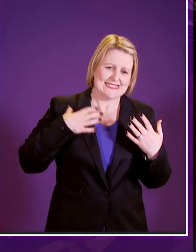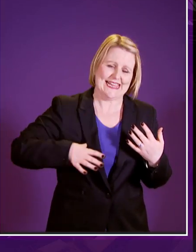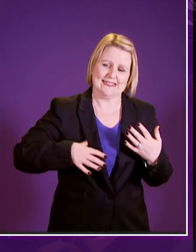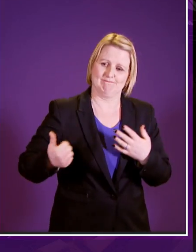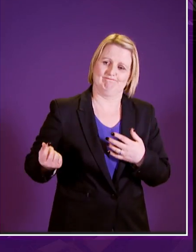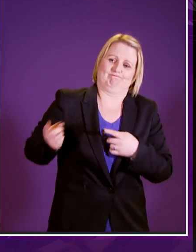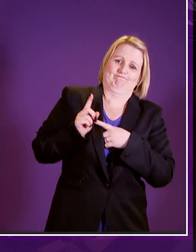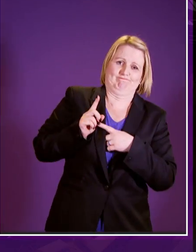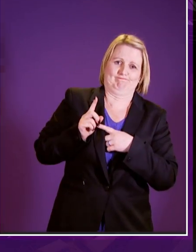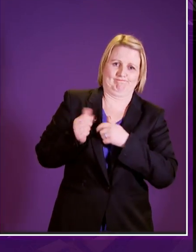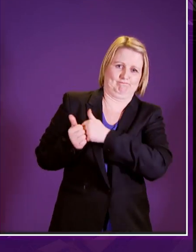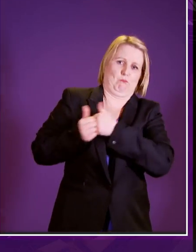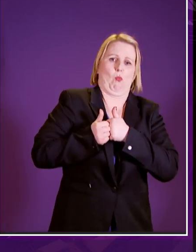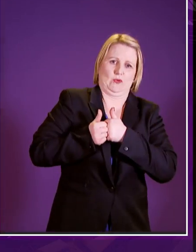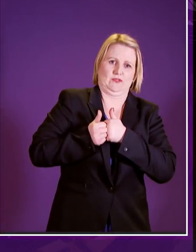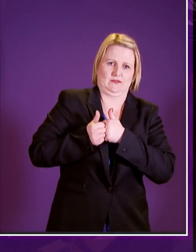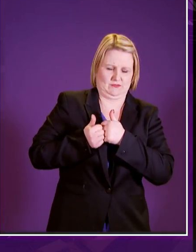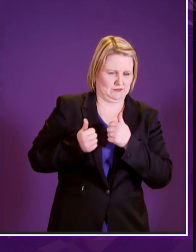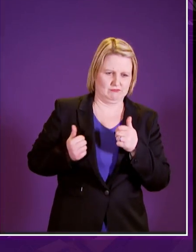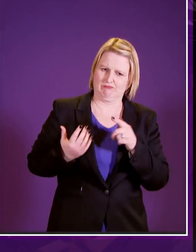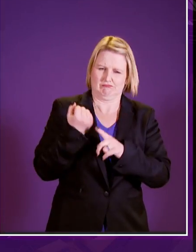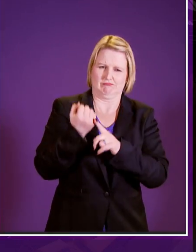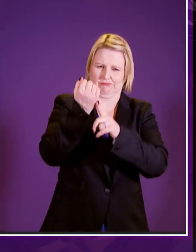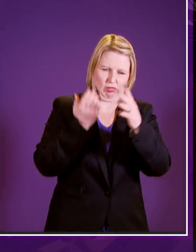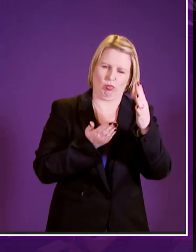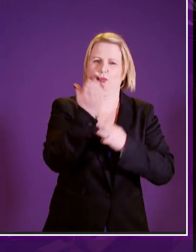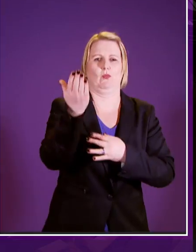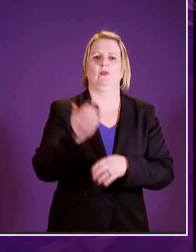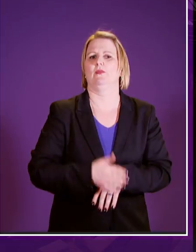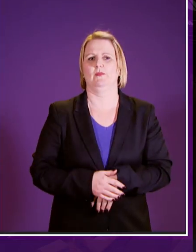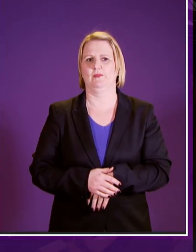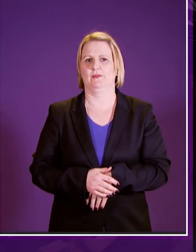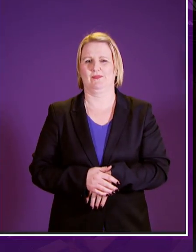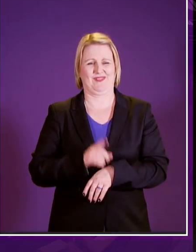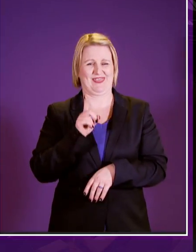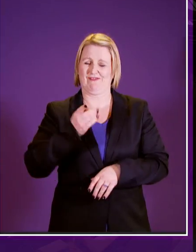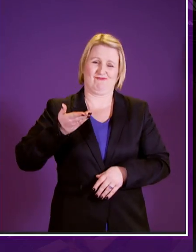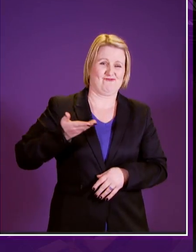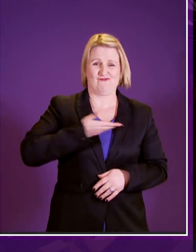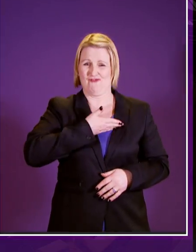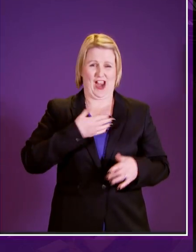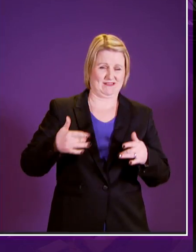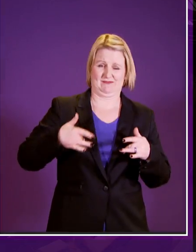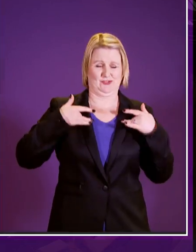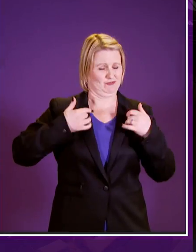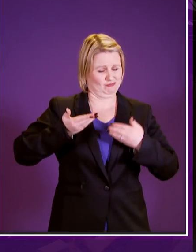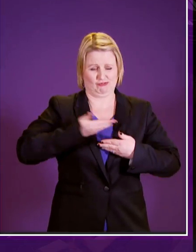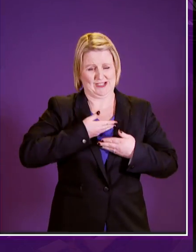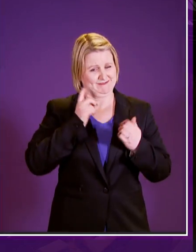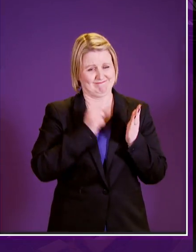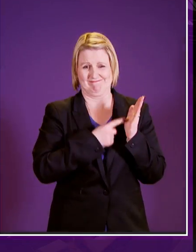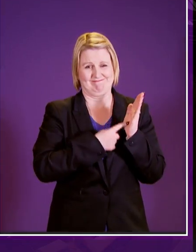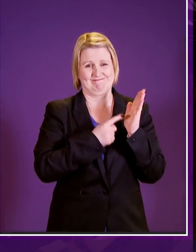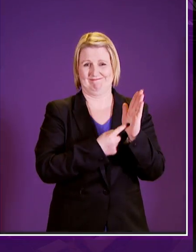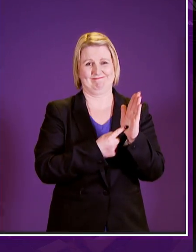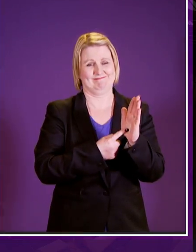and effectively with the system that rights-based approach is one that parliament i believe should be proud of let me